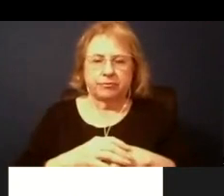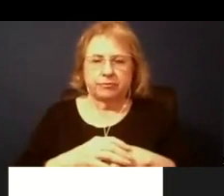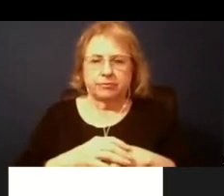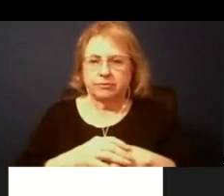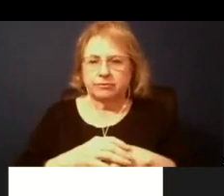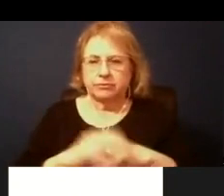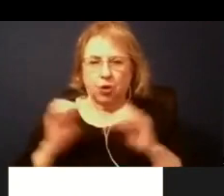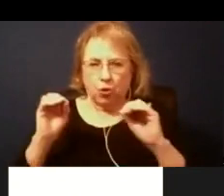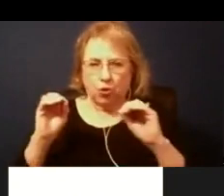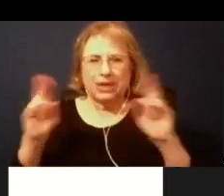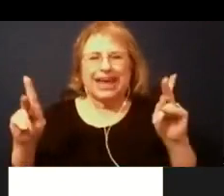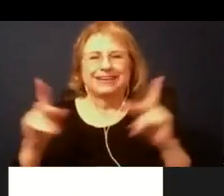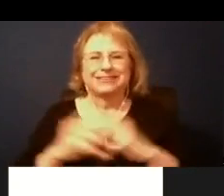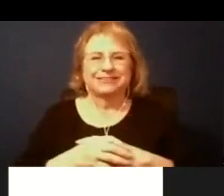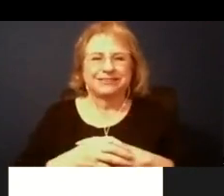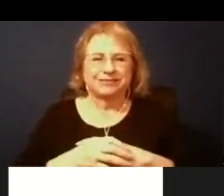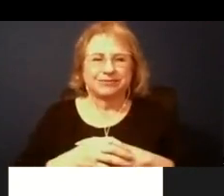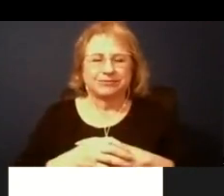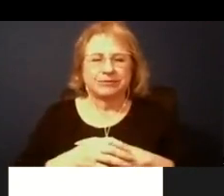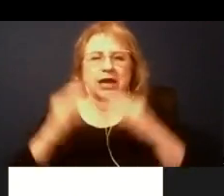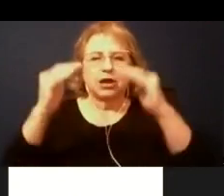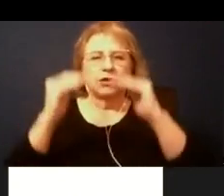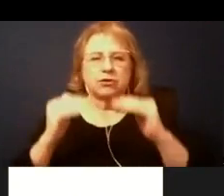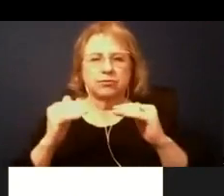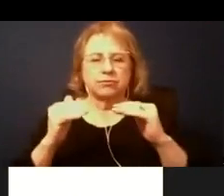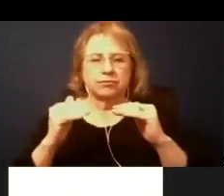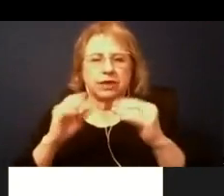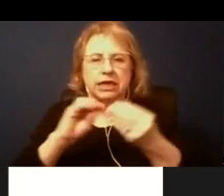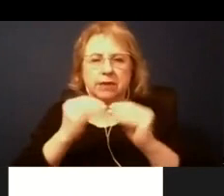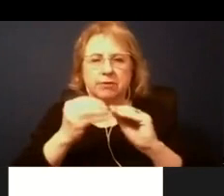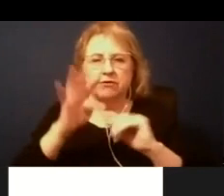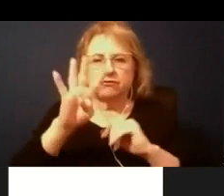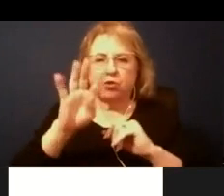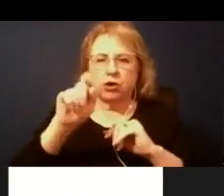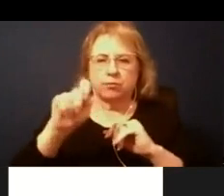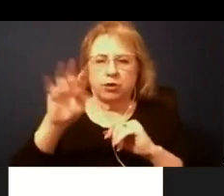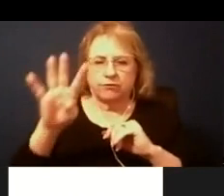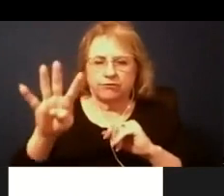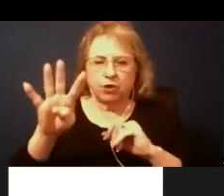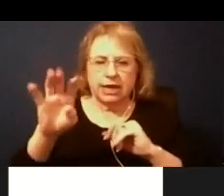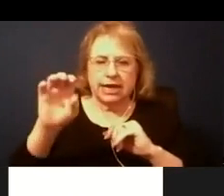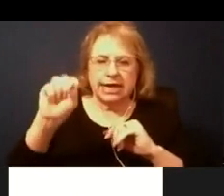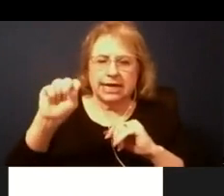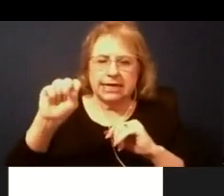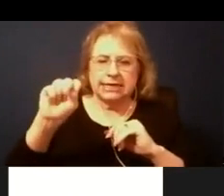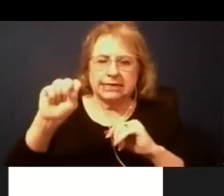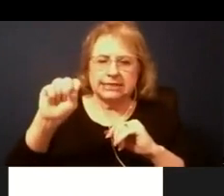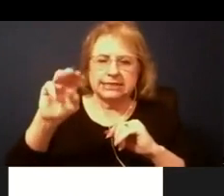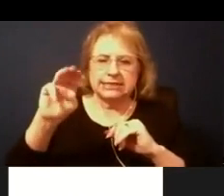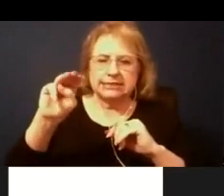Okay. We will move on to item 4.4 Smeeta CSEA Smeeta Updates.